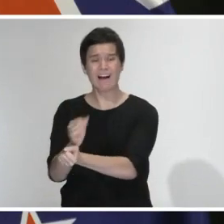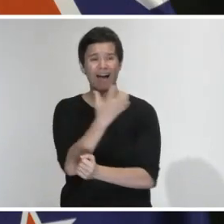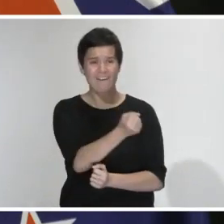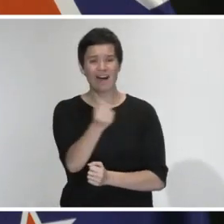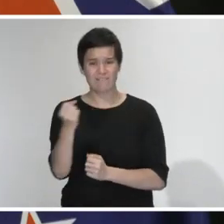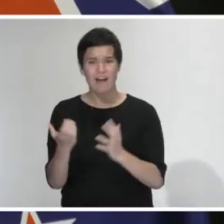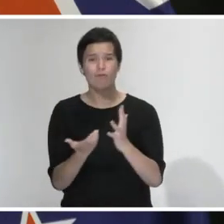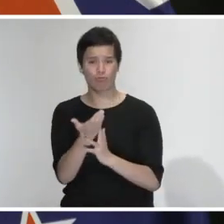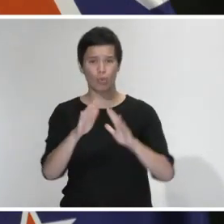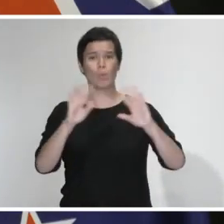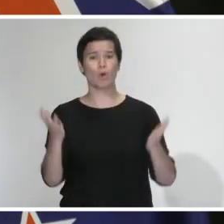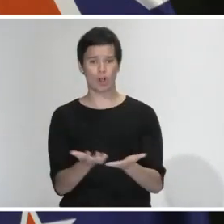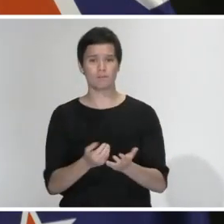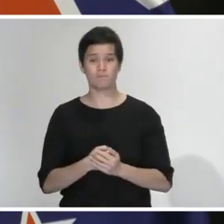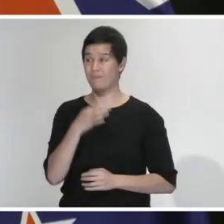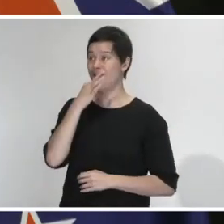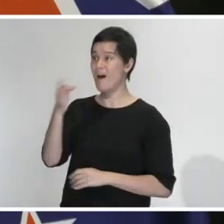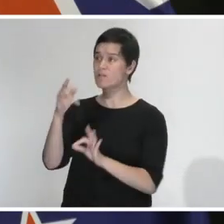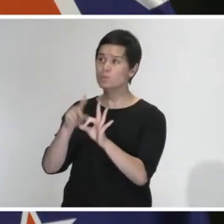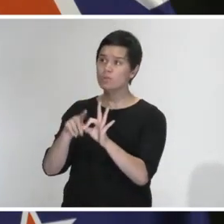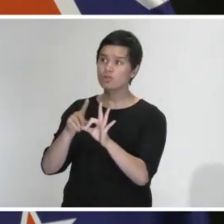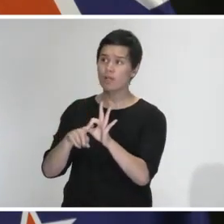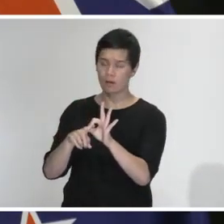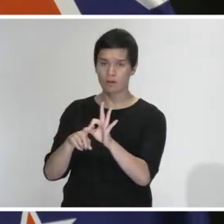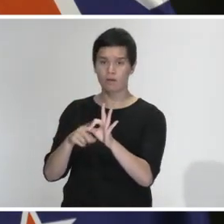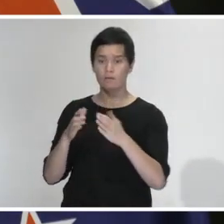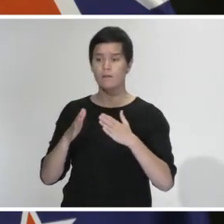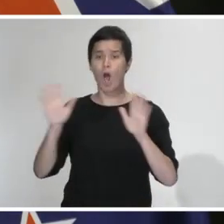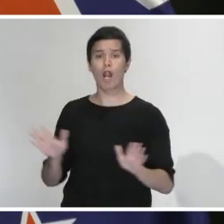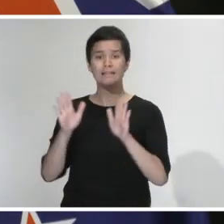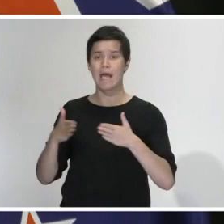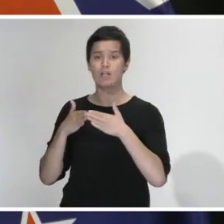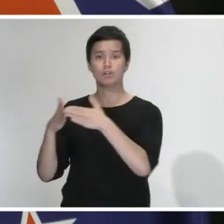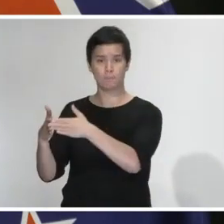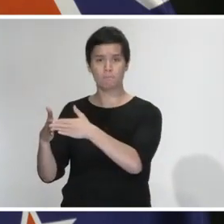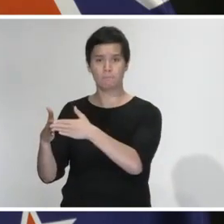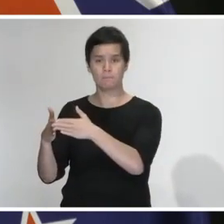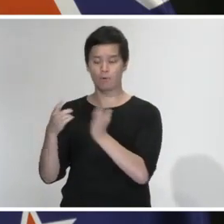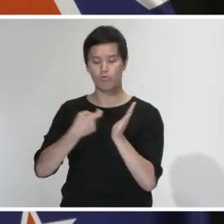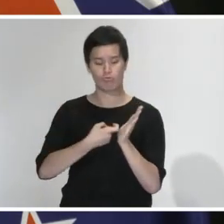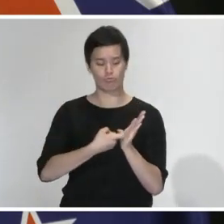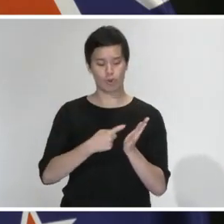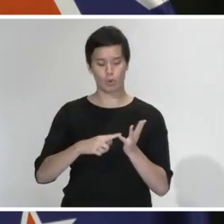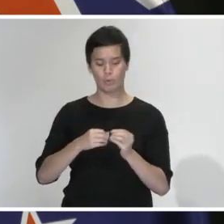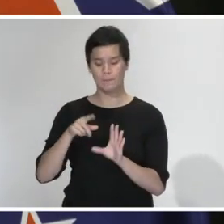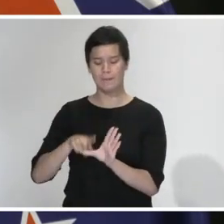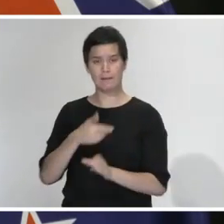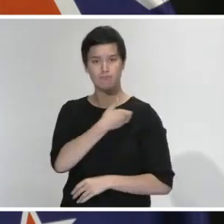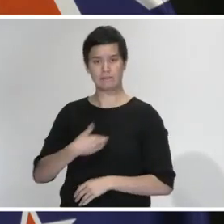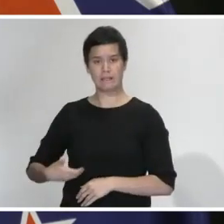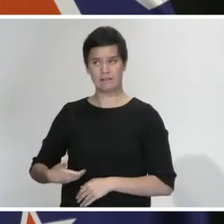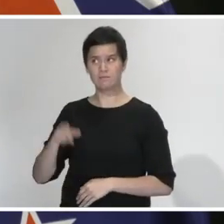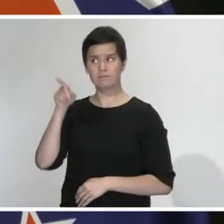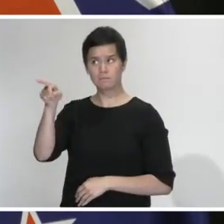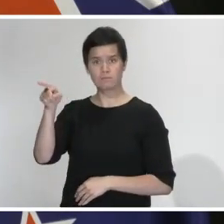Princess, did the ship see clearance to dock in Kauranga and or the Bay of Islands, and what was the outcome of this? Do we know